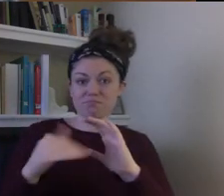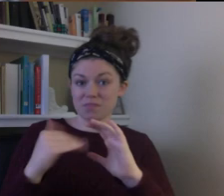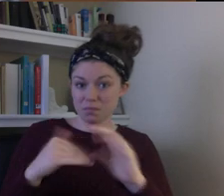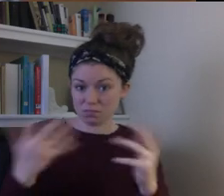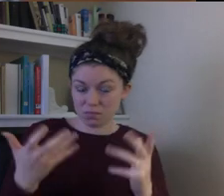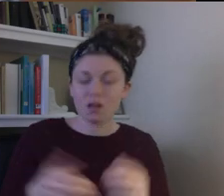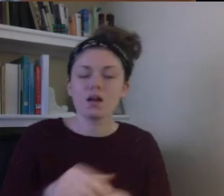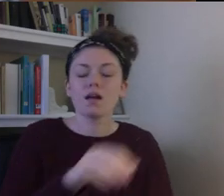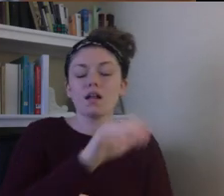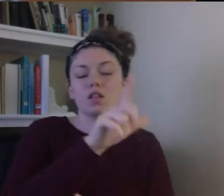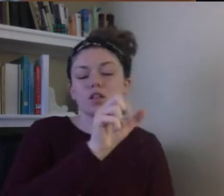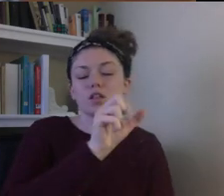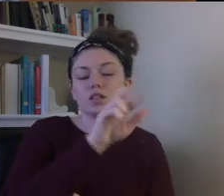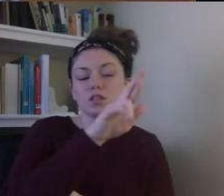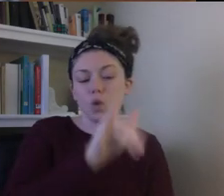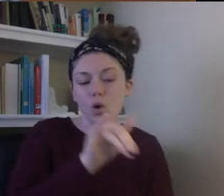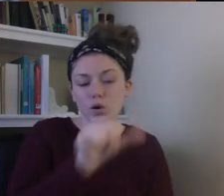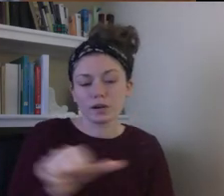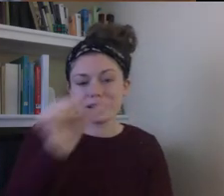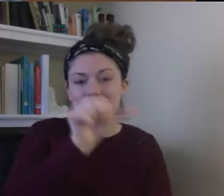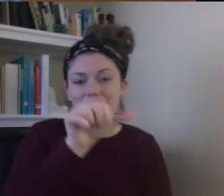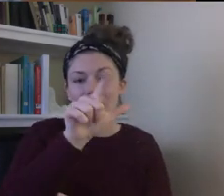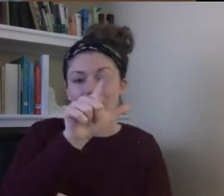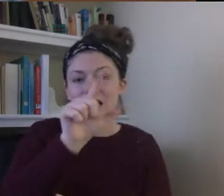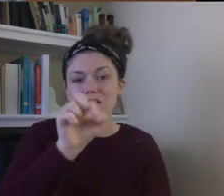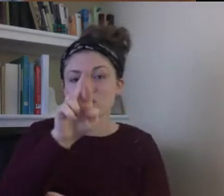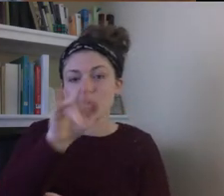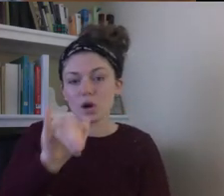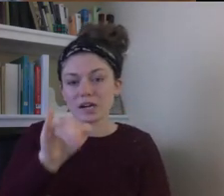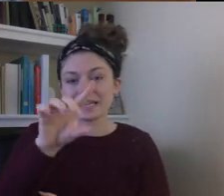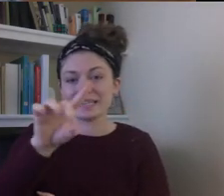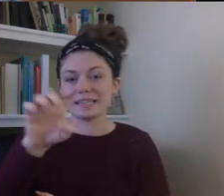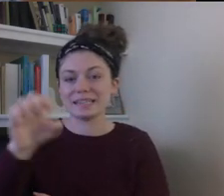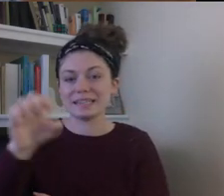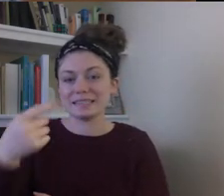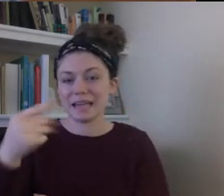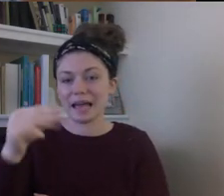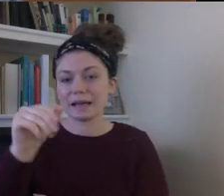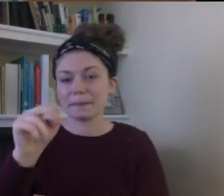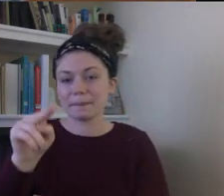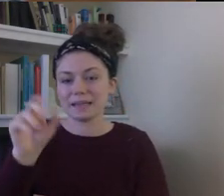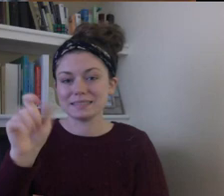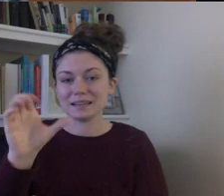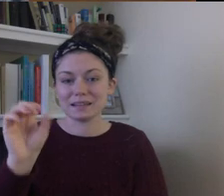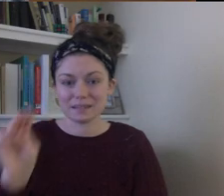personally answer every email I get. I'm looking forward to seeing what you come up with.